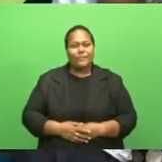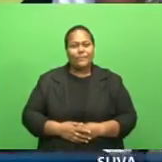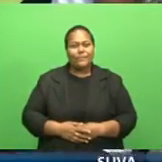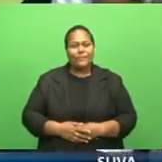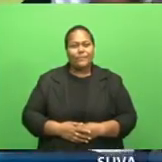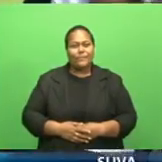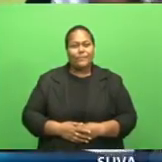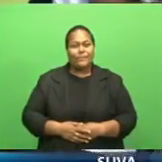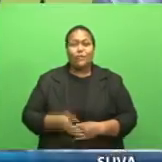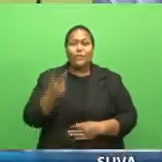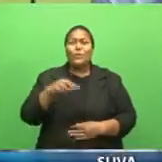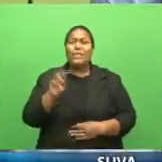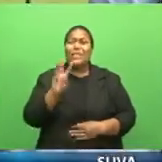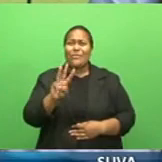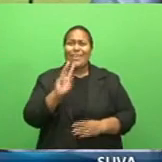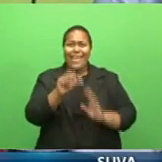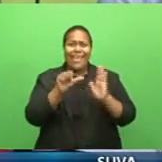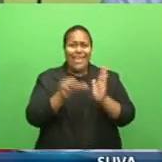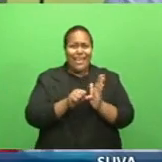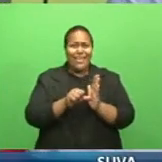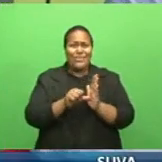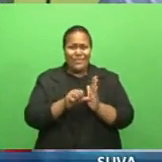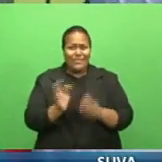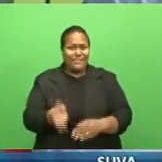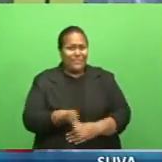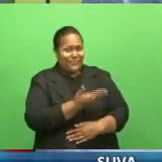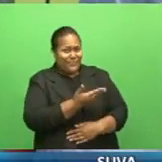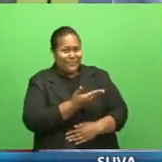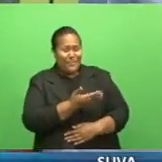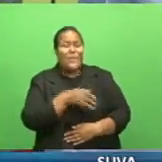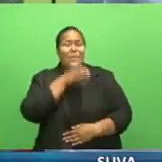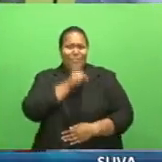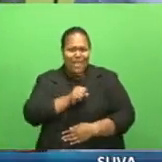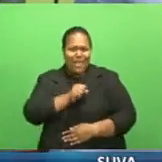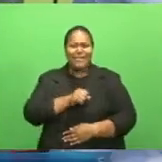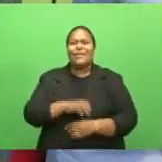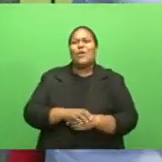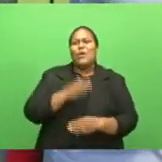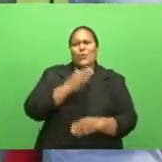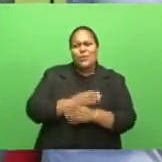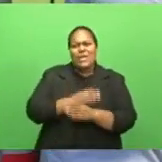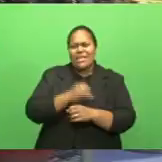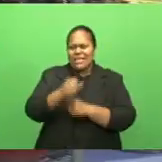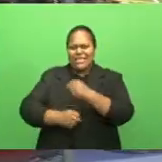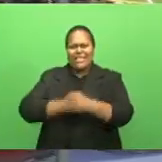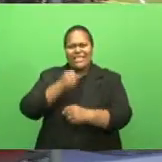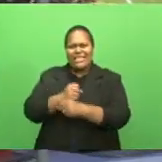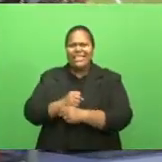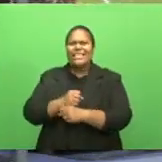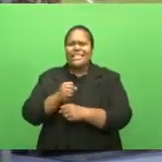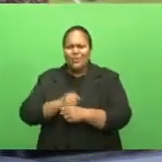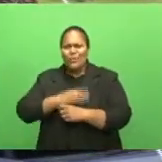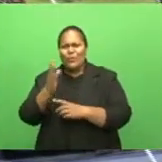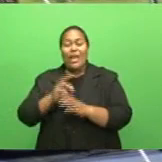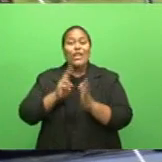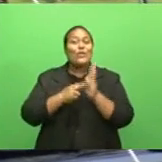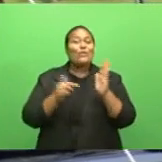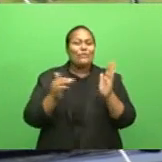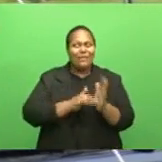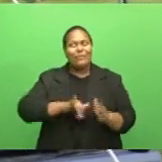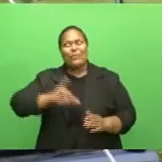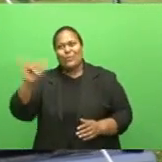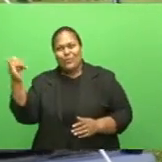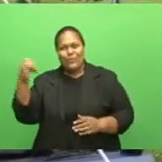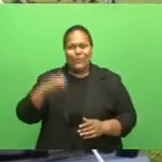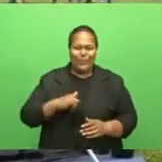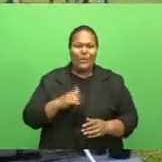23-year-old Felipe Vuetaki was a seasonal worker and says he cannot re-engage with his New Zealand-based employer due to